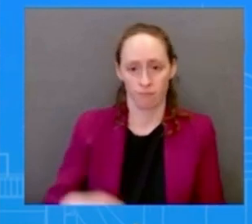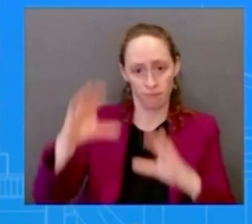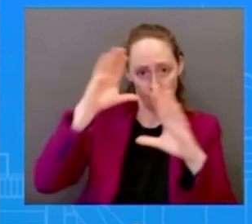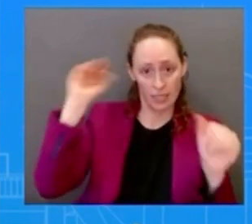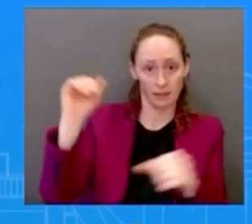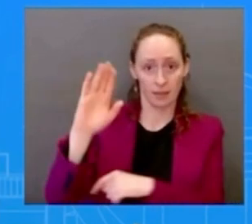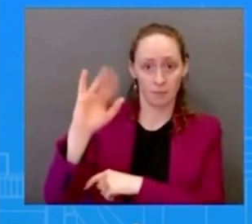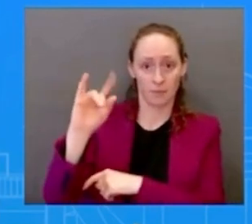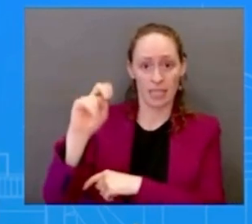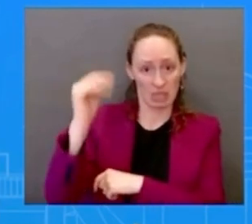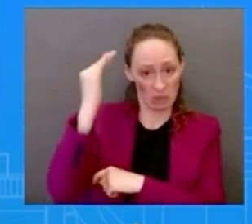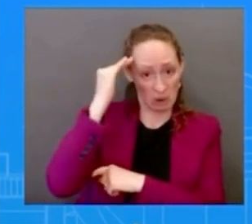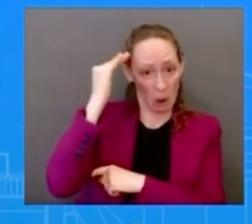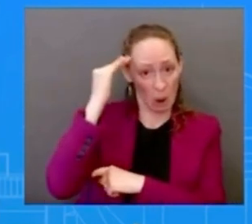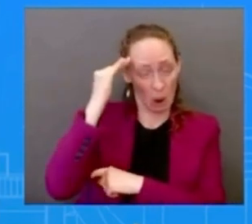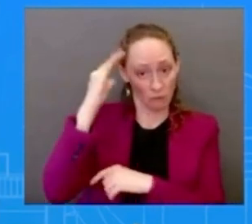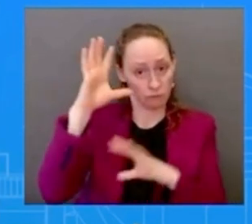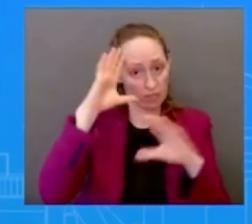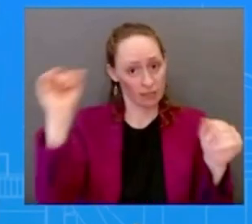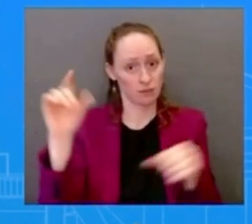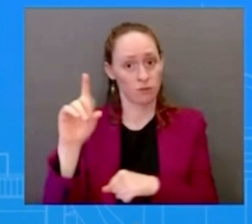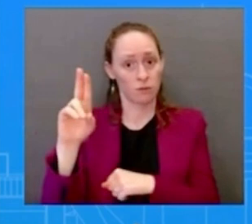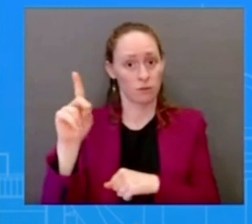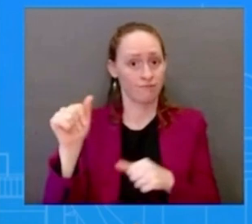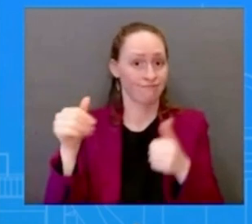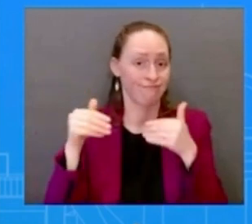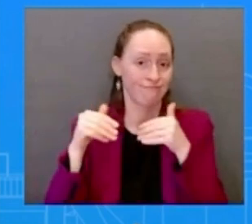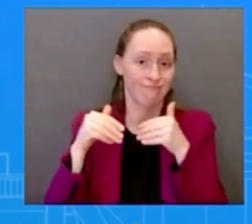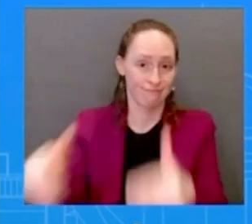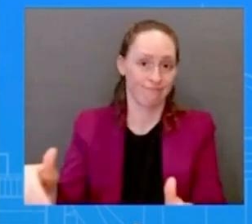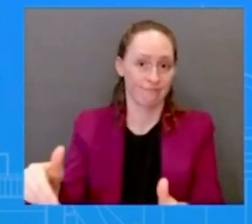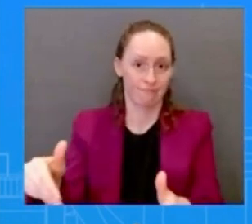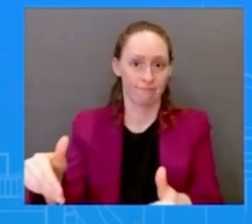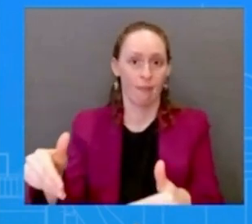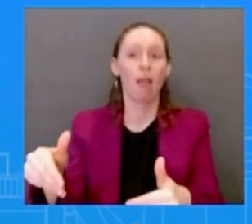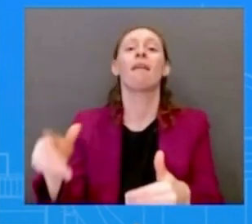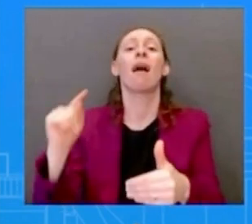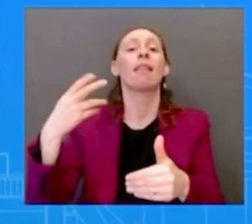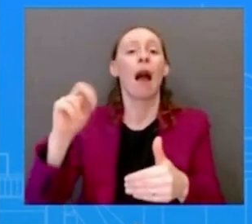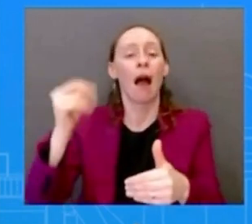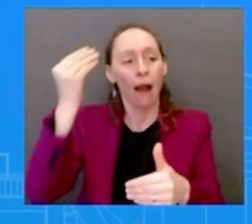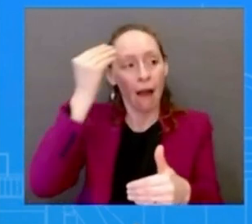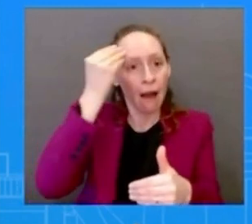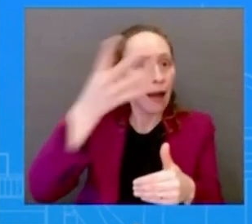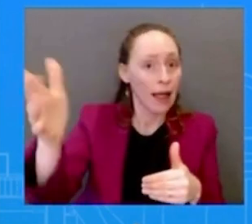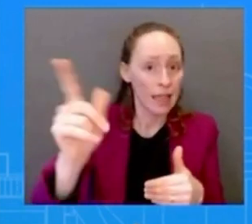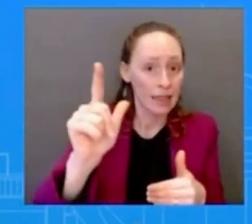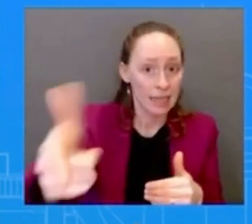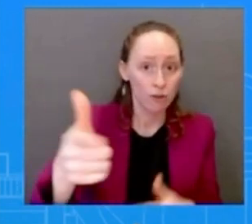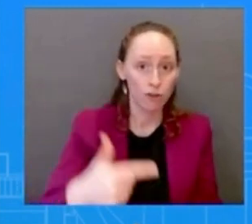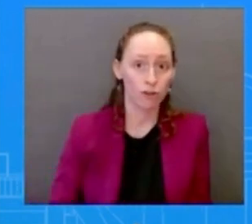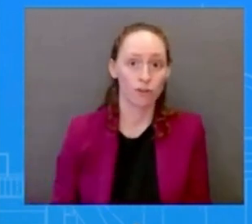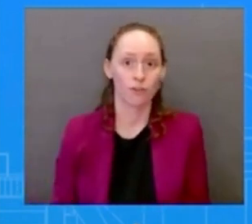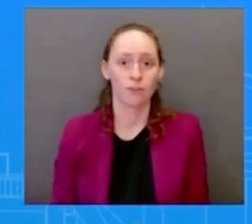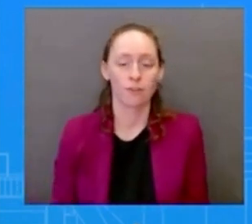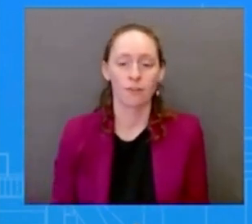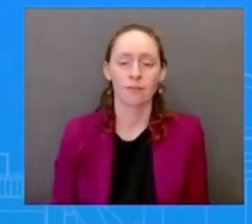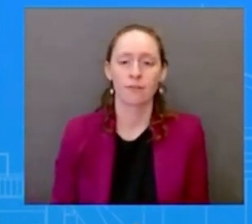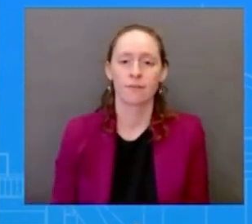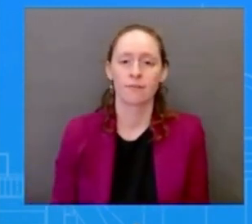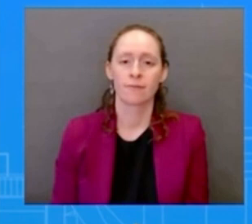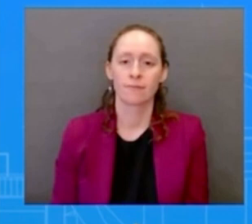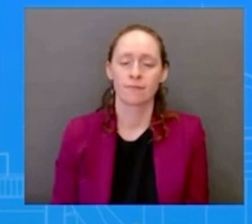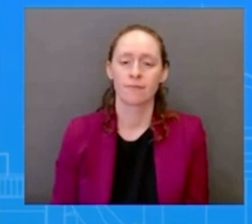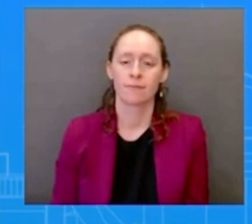conference so we were informed uh by by the decision by the po by poland to provide the jets to